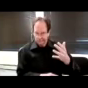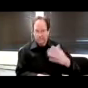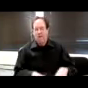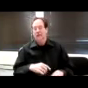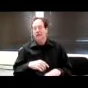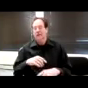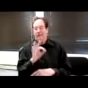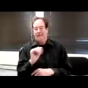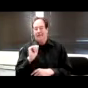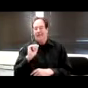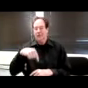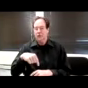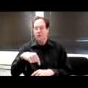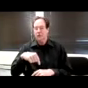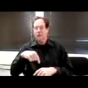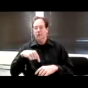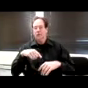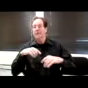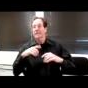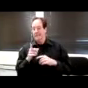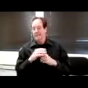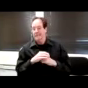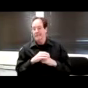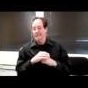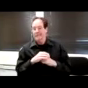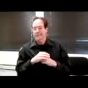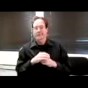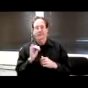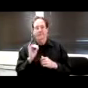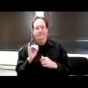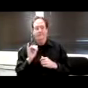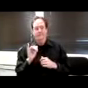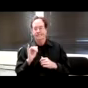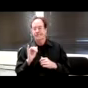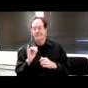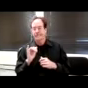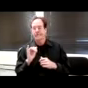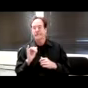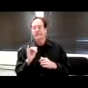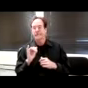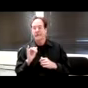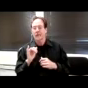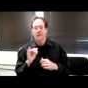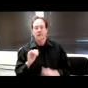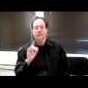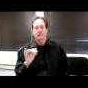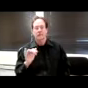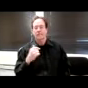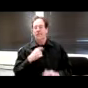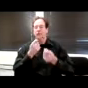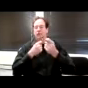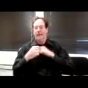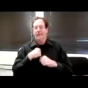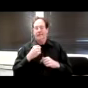about details about the timeline or about more specifics on what needs to be done, things